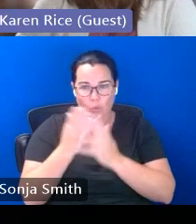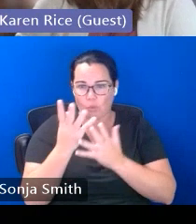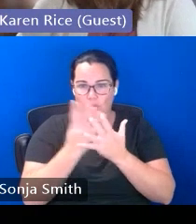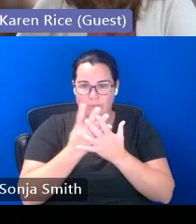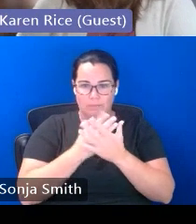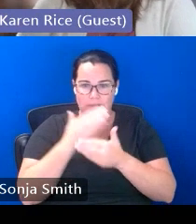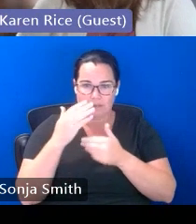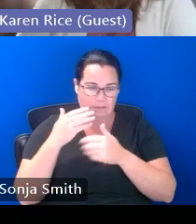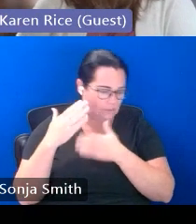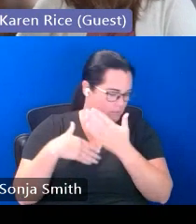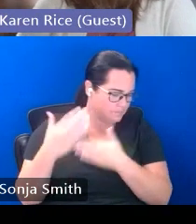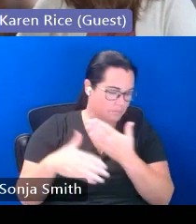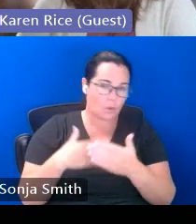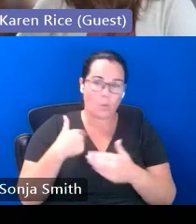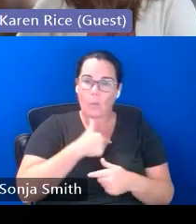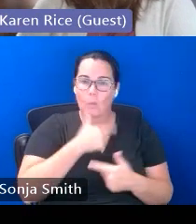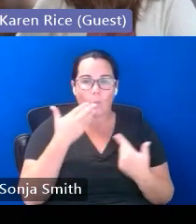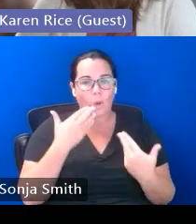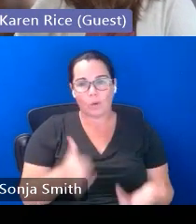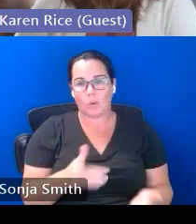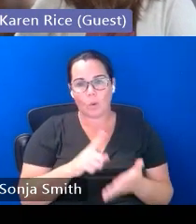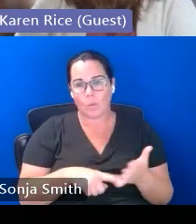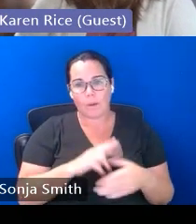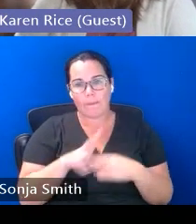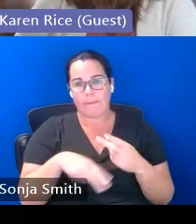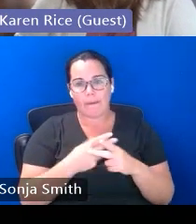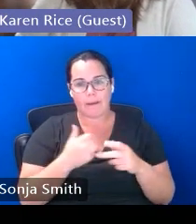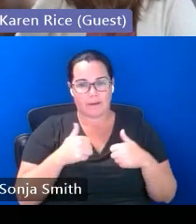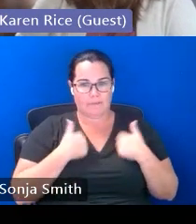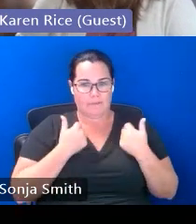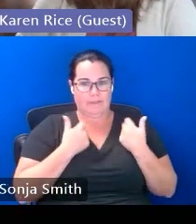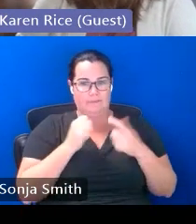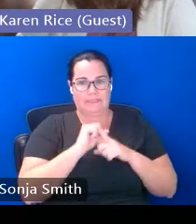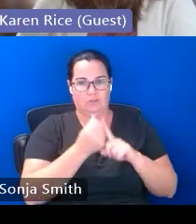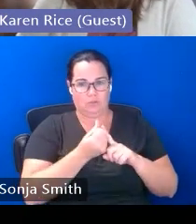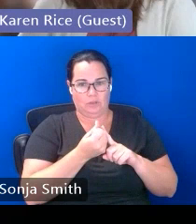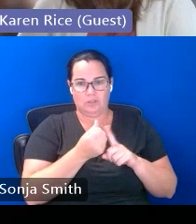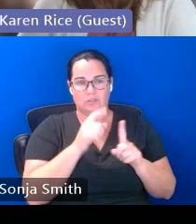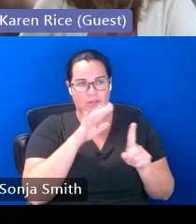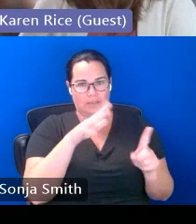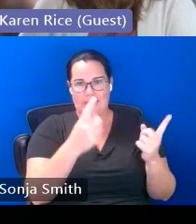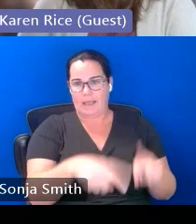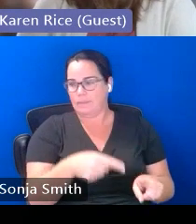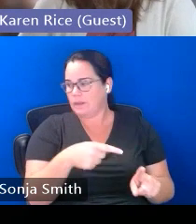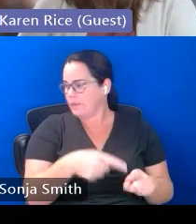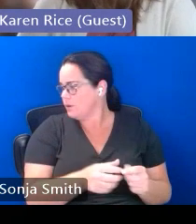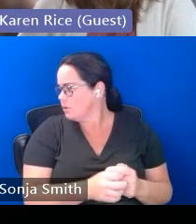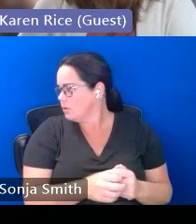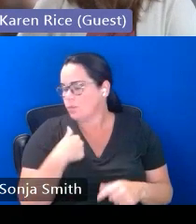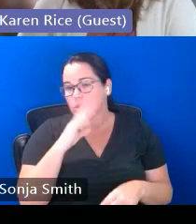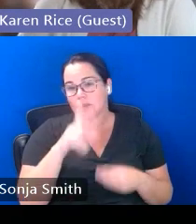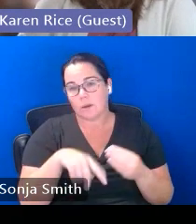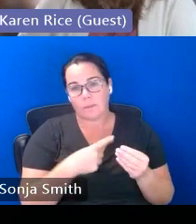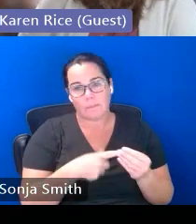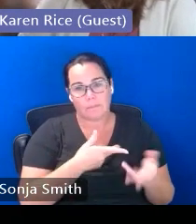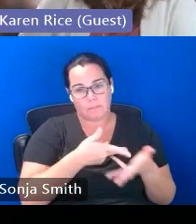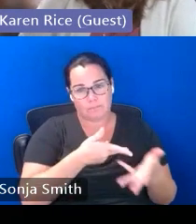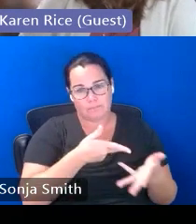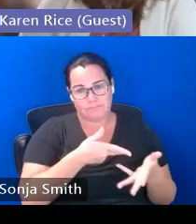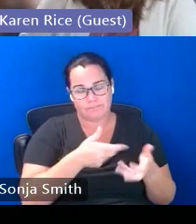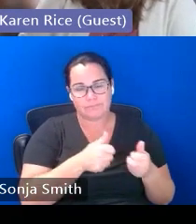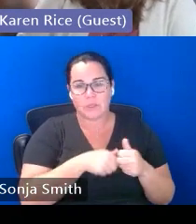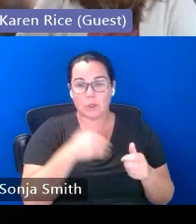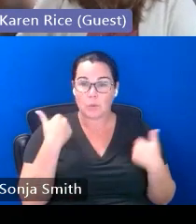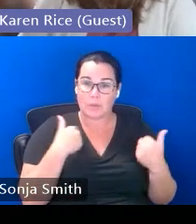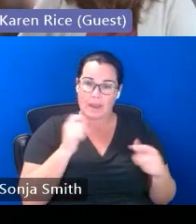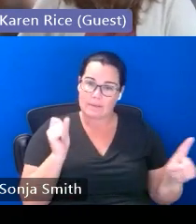what kind of living situation that our students are in and so as we're talking to youth and as we're enrolling youth it's really important to ask that